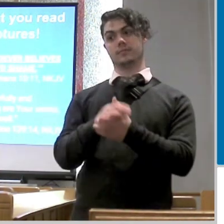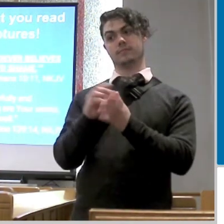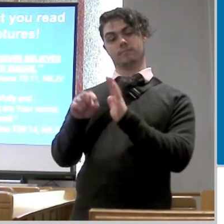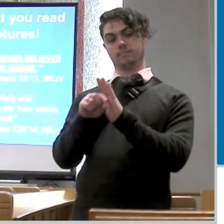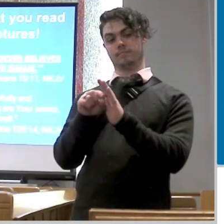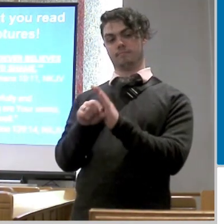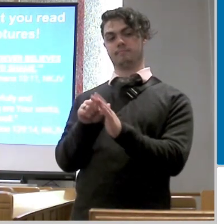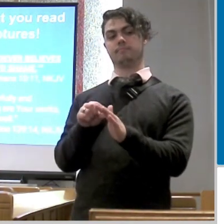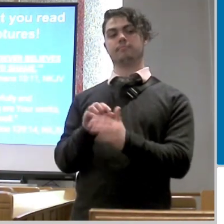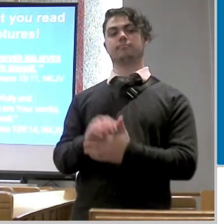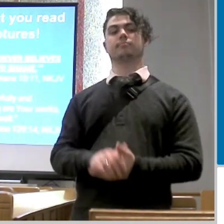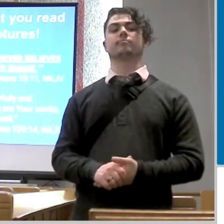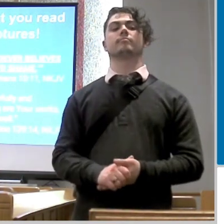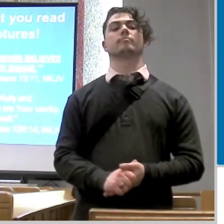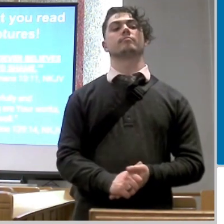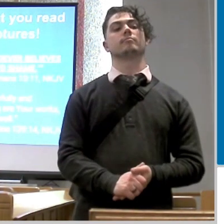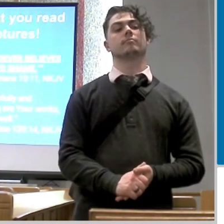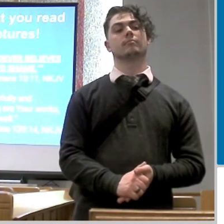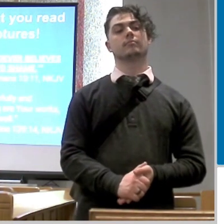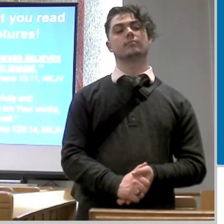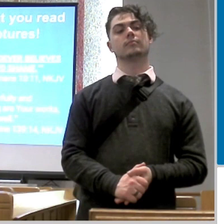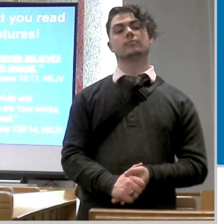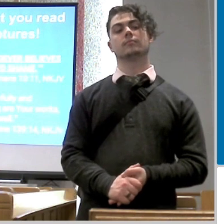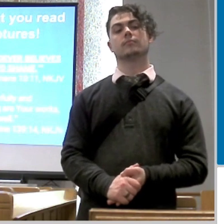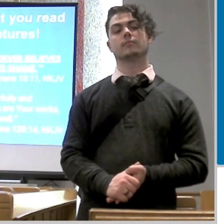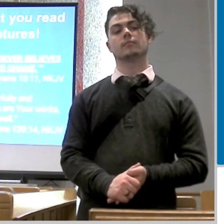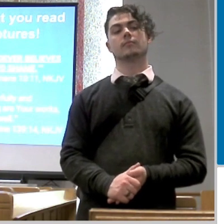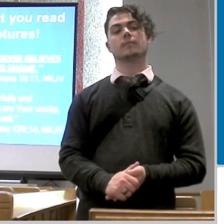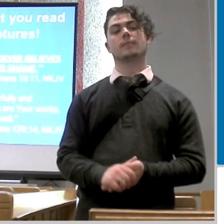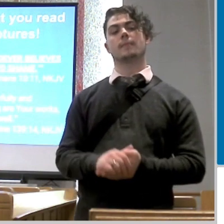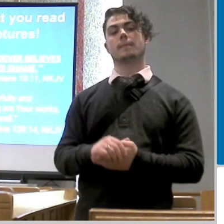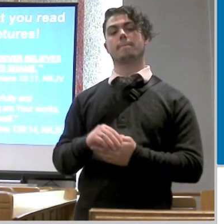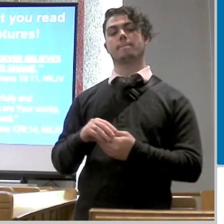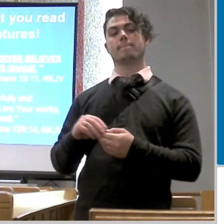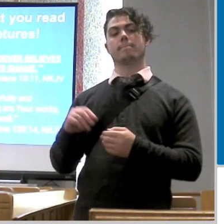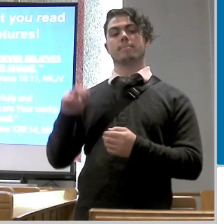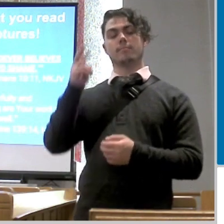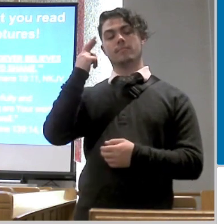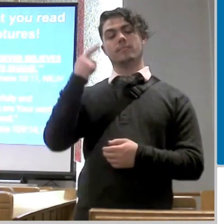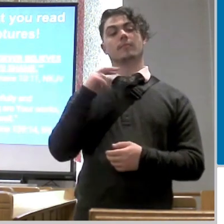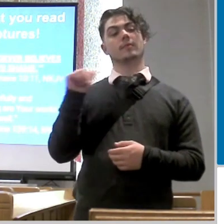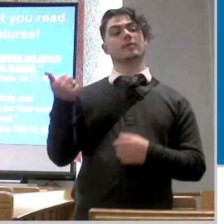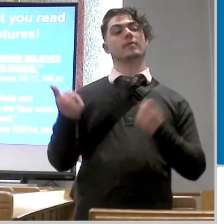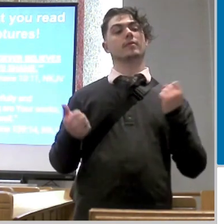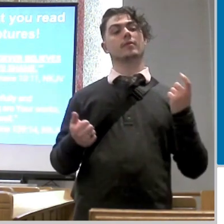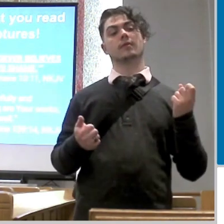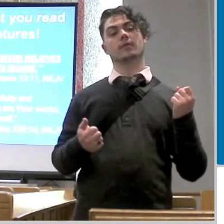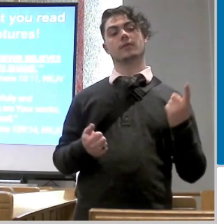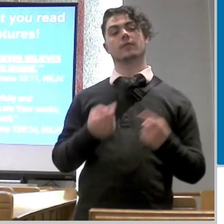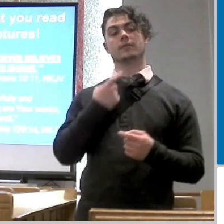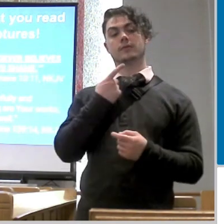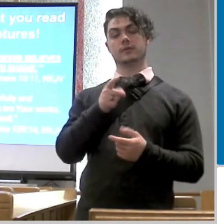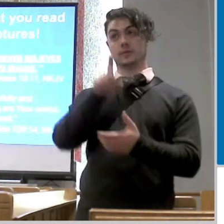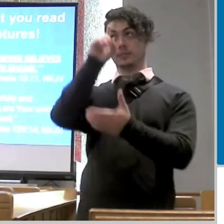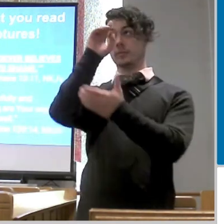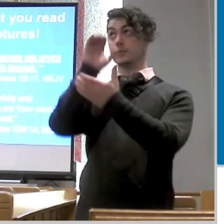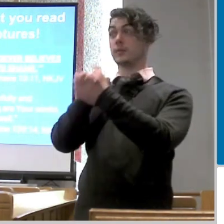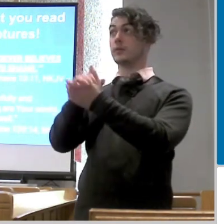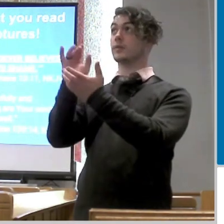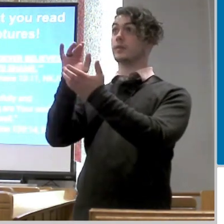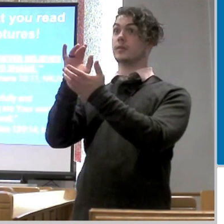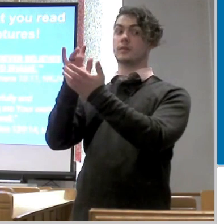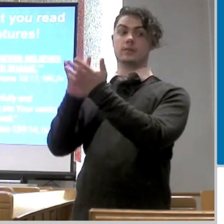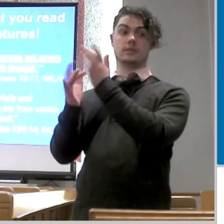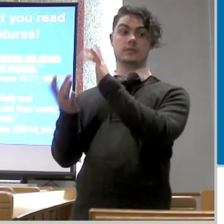the scriptures i need to believe what i read in the scriptures the bible says here romans 10 11 whoever believes on him that is jesus